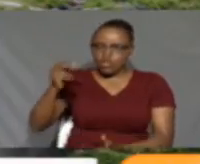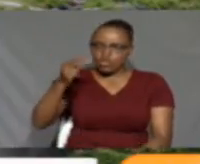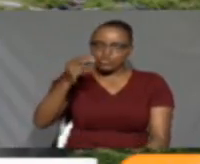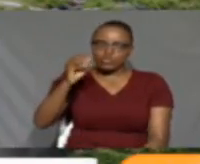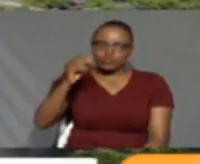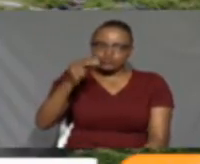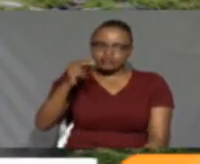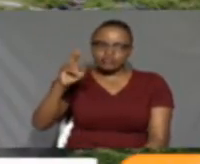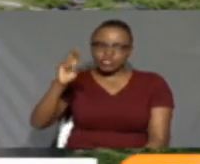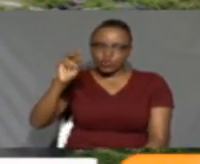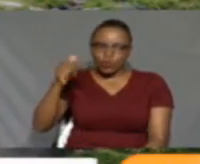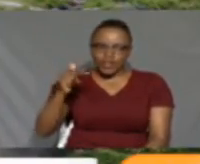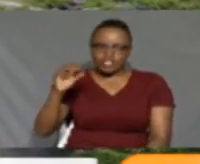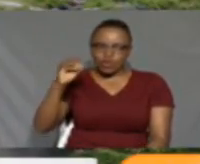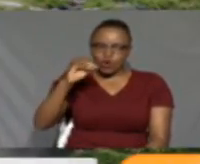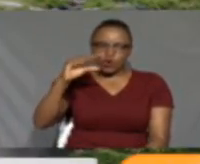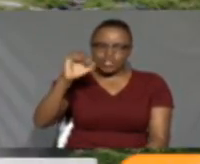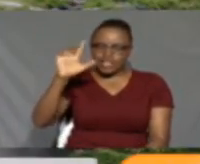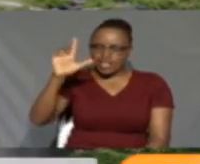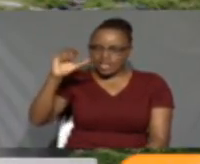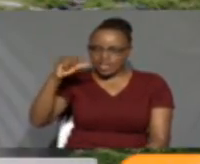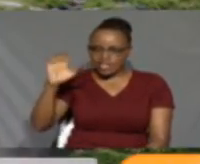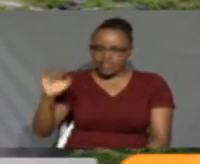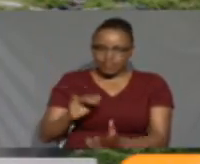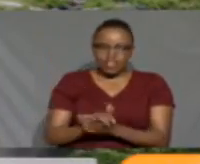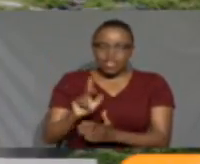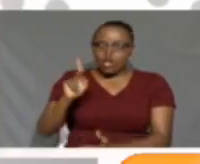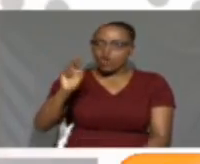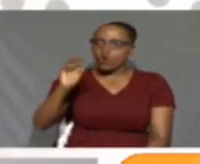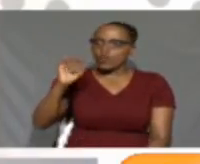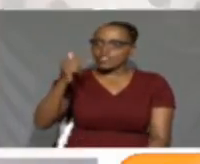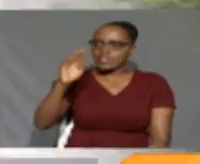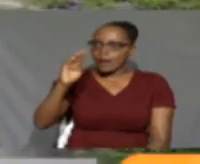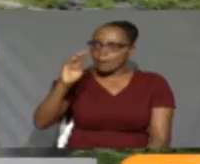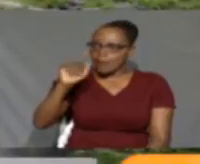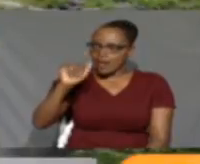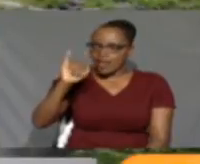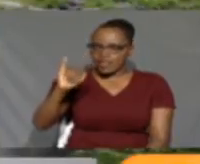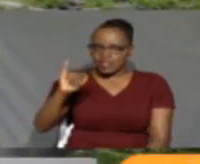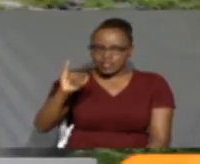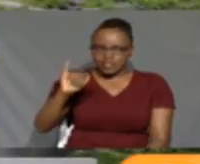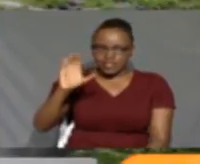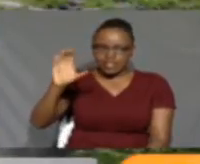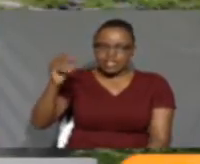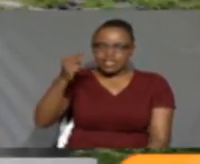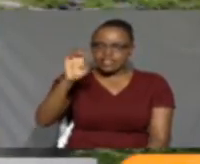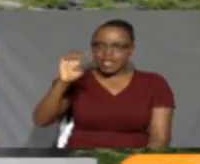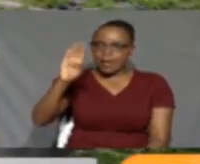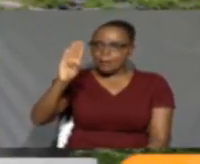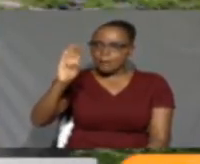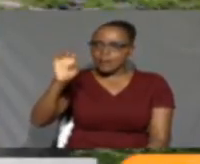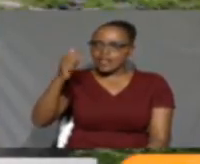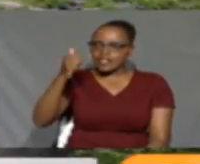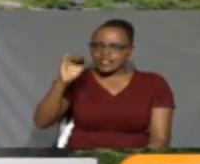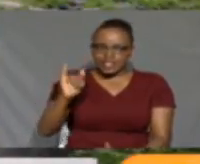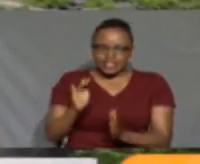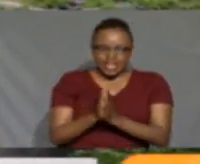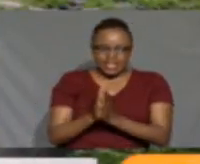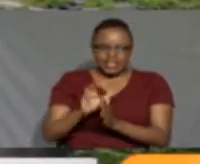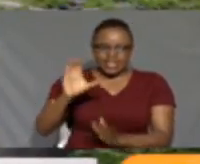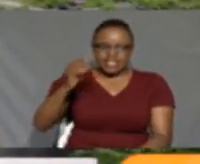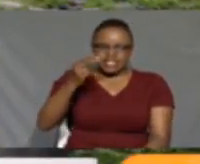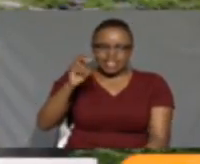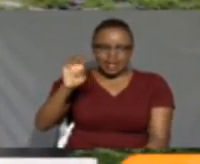Ogilge, Sebetet, Olapa, Koytabai, Chebirbelek, Chebetet, and Lelechuet Primary